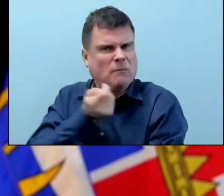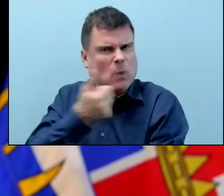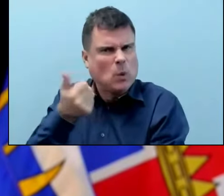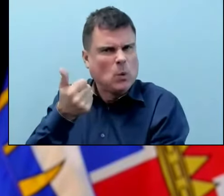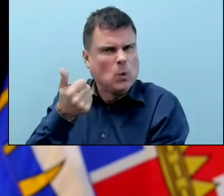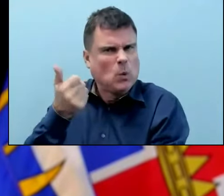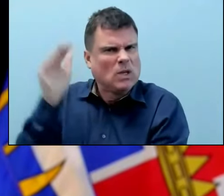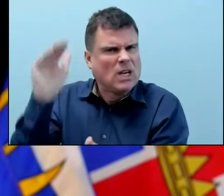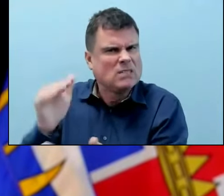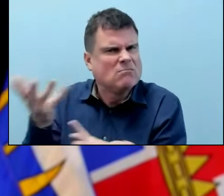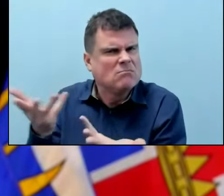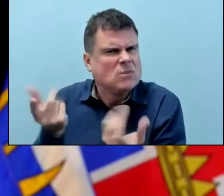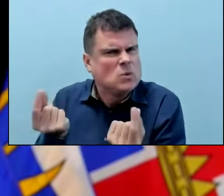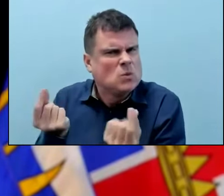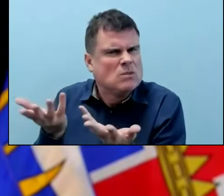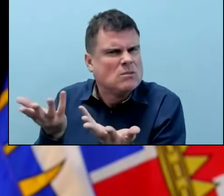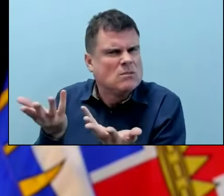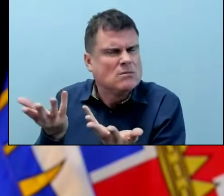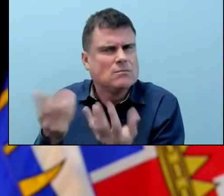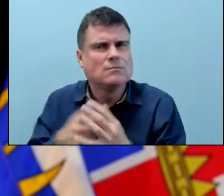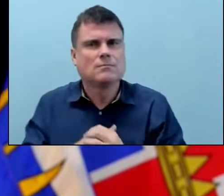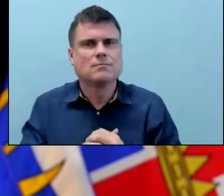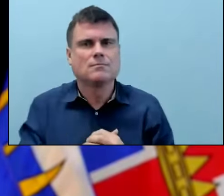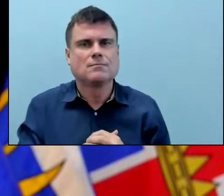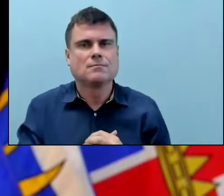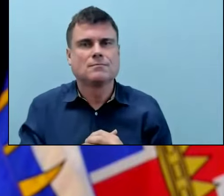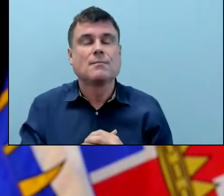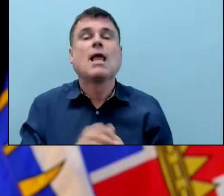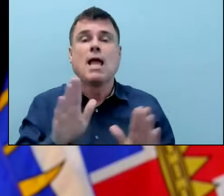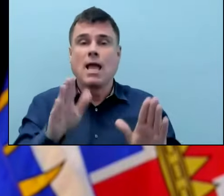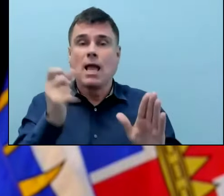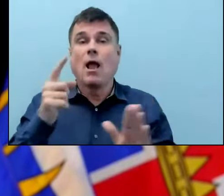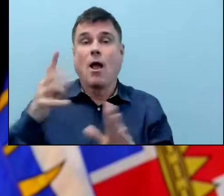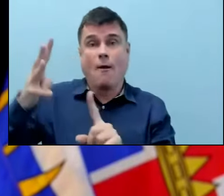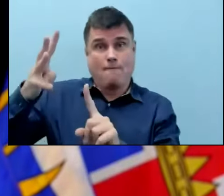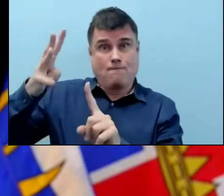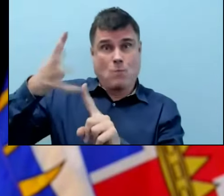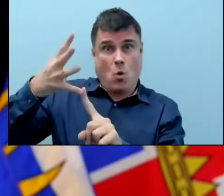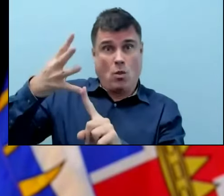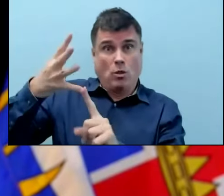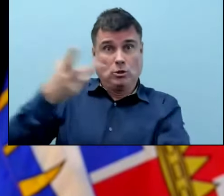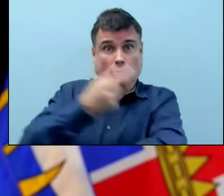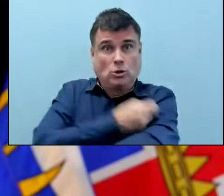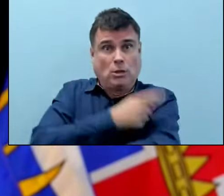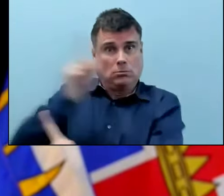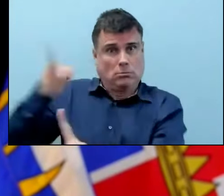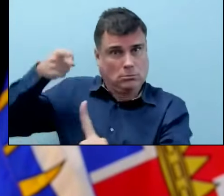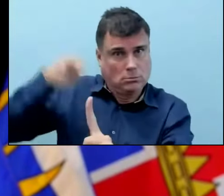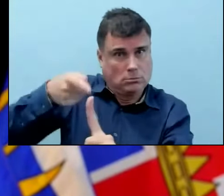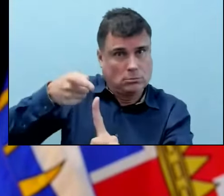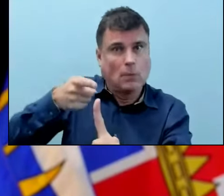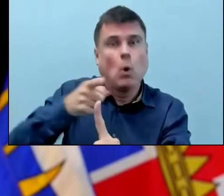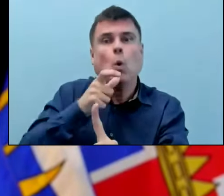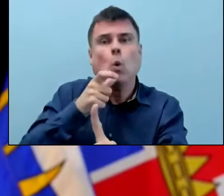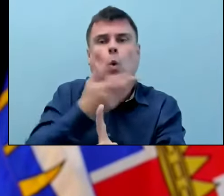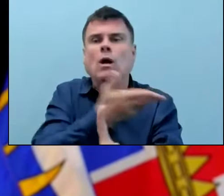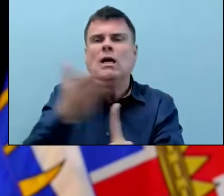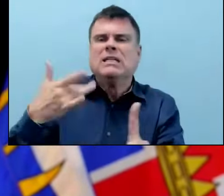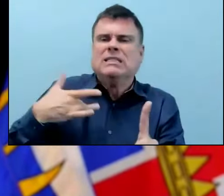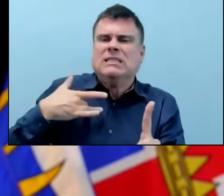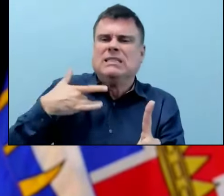program. It is targeted at those people who we know and we presented the data are most at risk of having waning immunity.